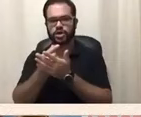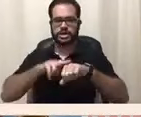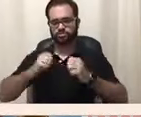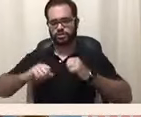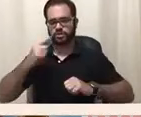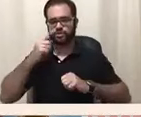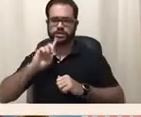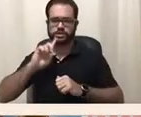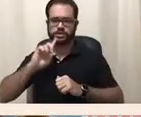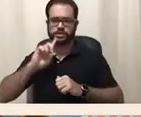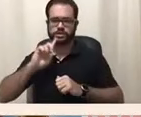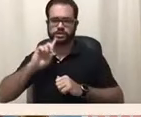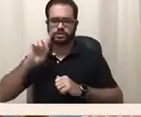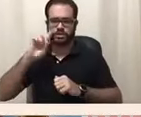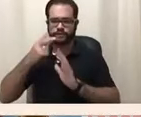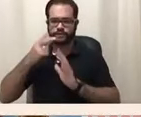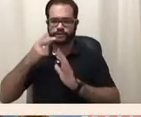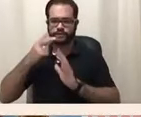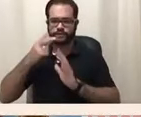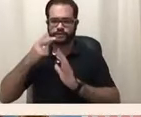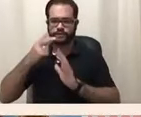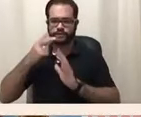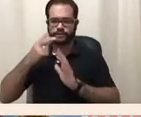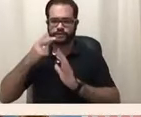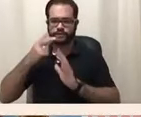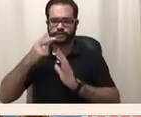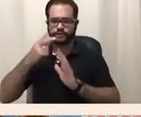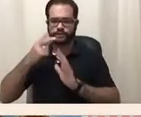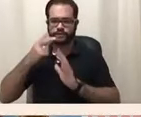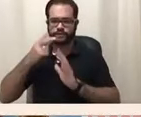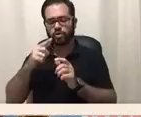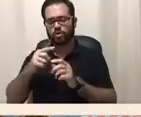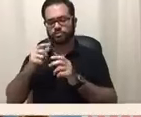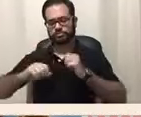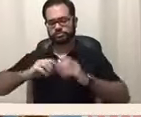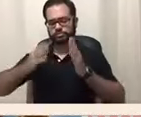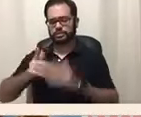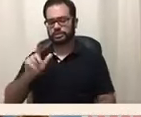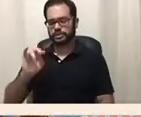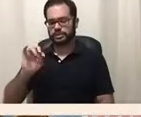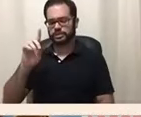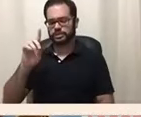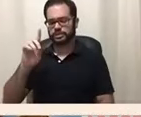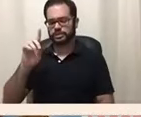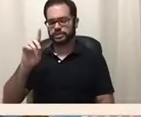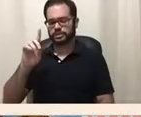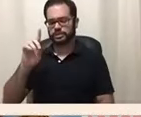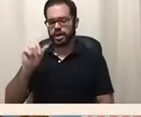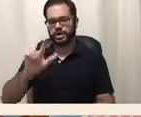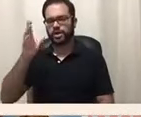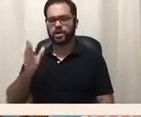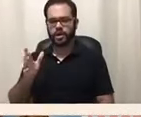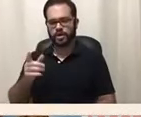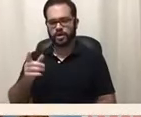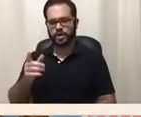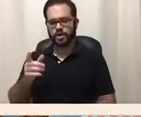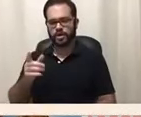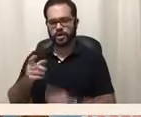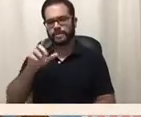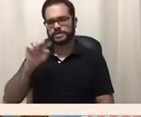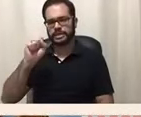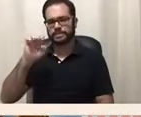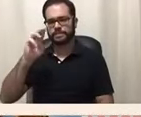television sesame street i'm sure y'all all heard of sesame street uh and she was alongside james earl jones